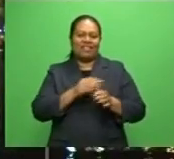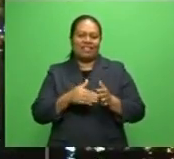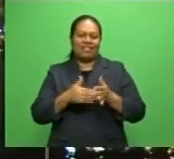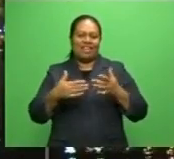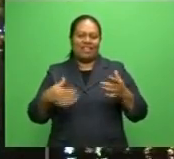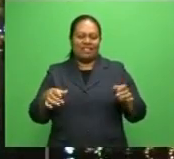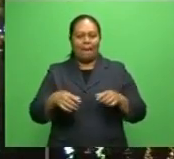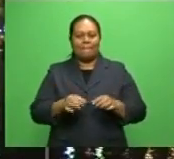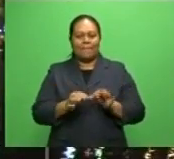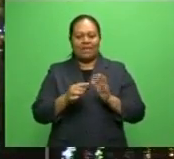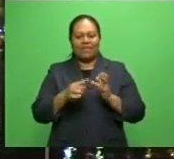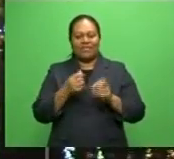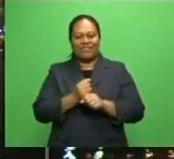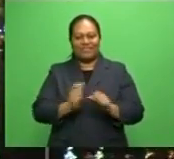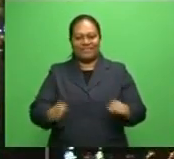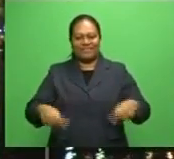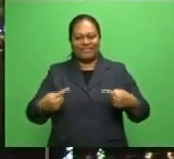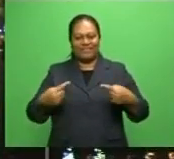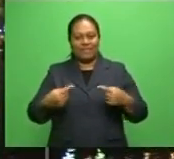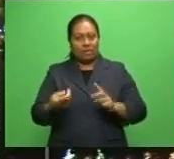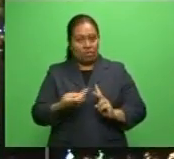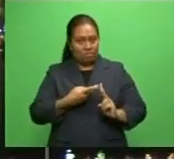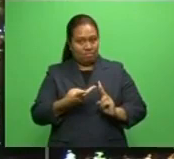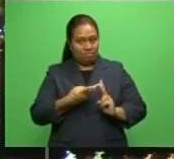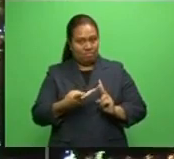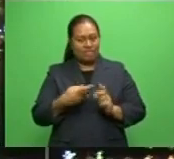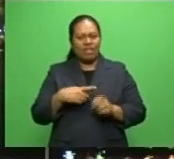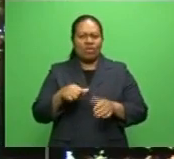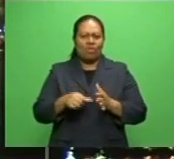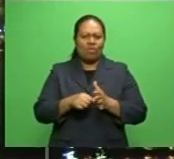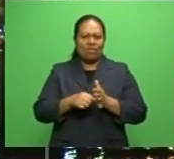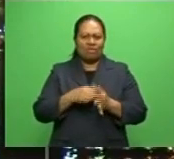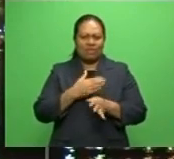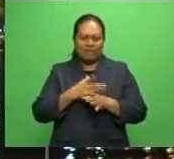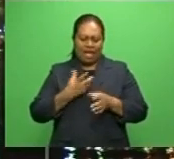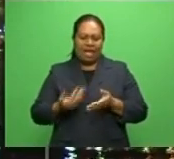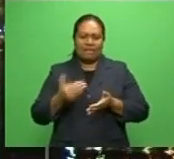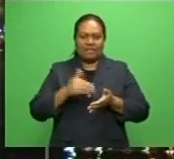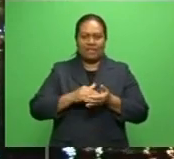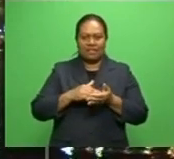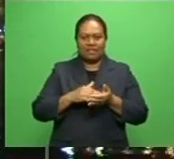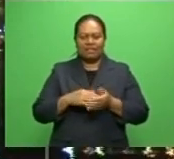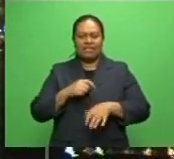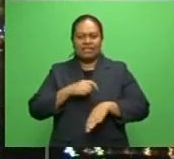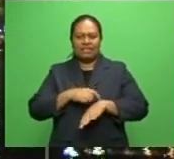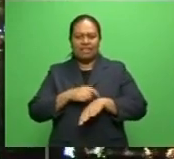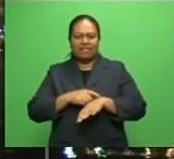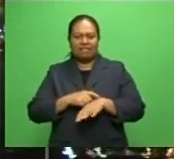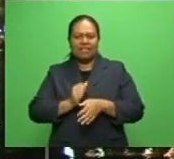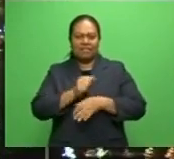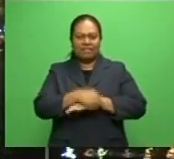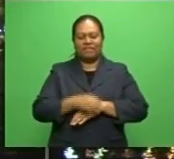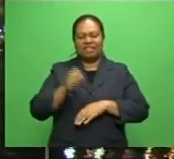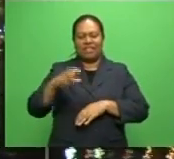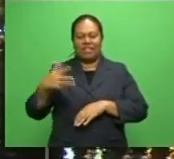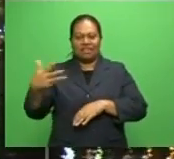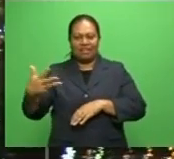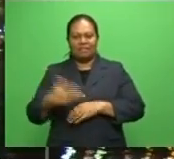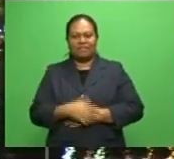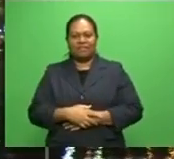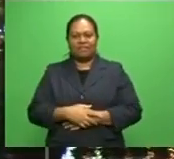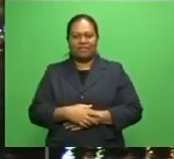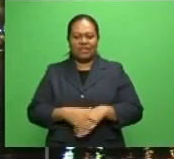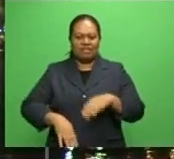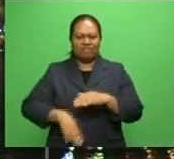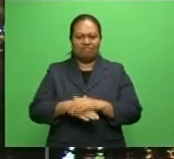Battle of the Giants final. Both teams were locked to all after extra time but Rewa defeated Bar 10-9 in penalty shootout.